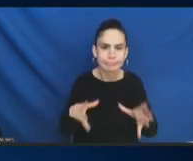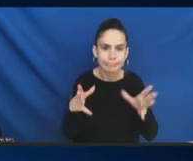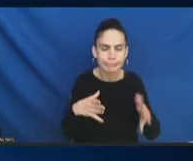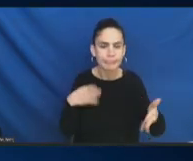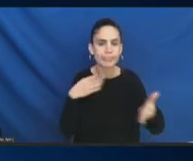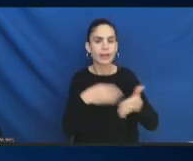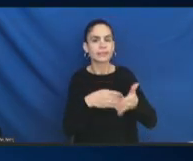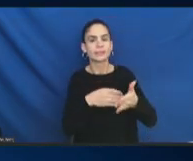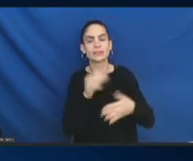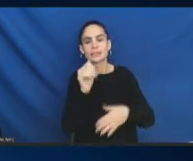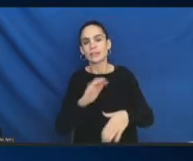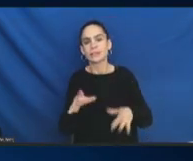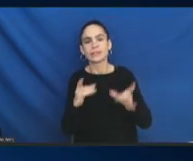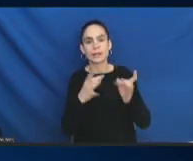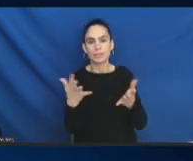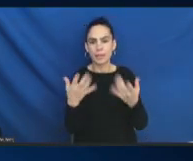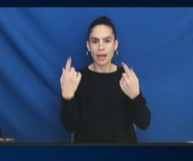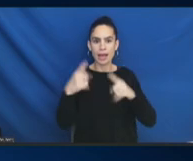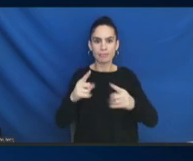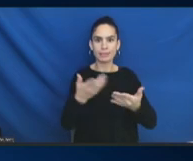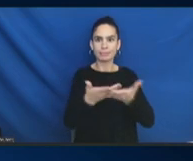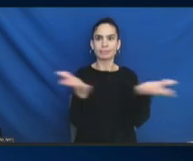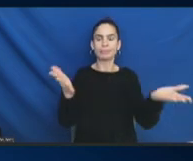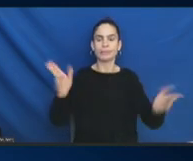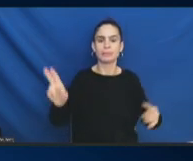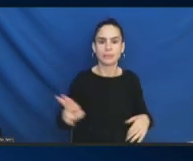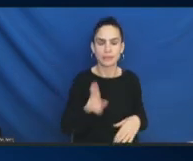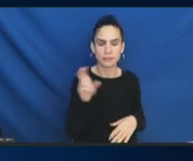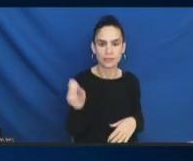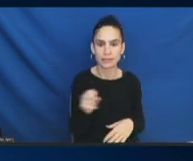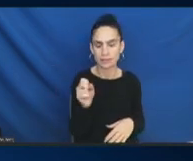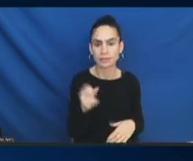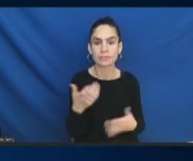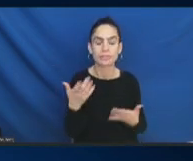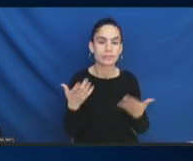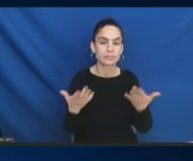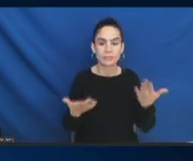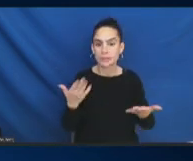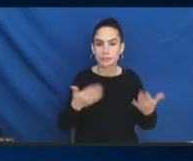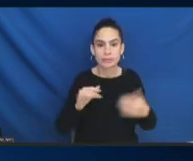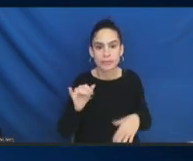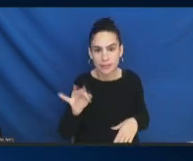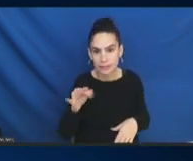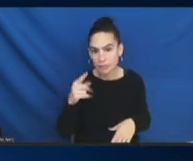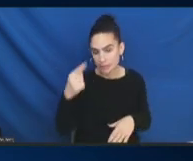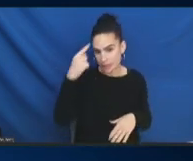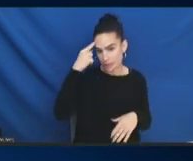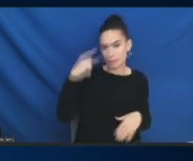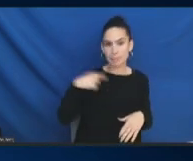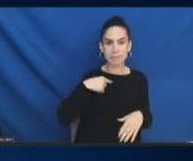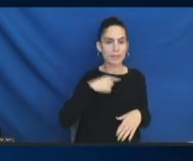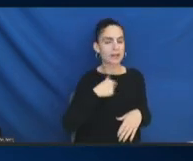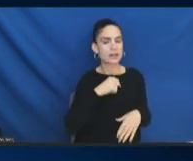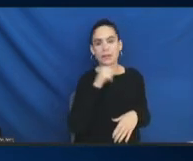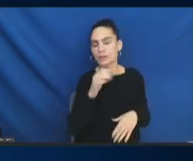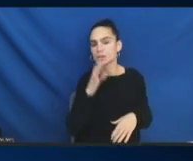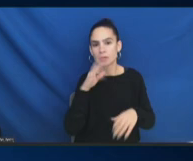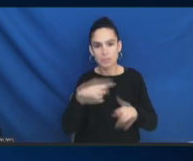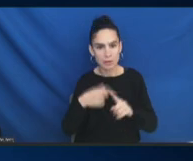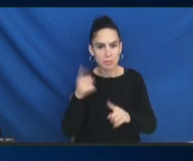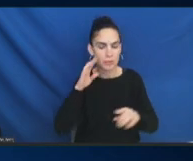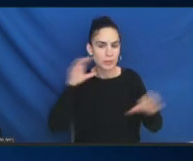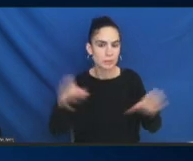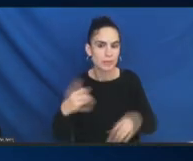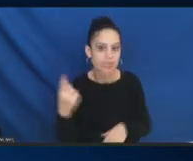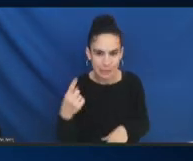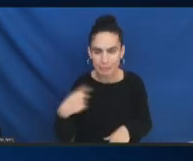And I think if we're not seen as even talking about it, it's going to, they're going to do things and we should be able to inform that. So, but you don't have to. I just